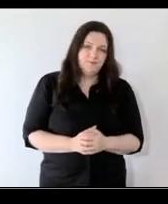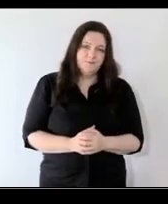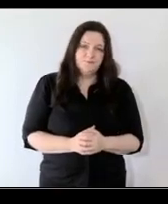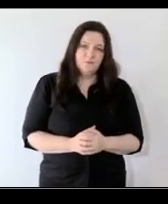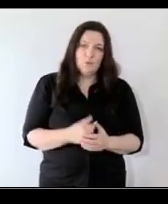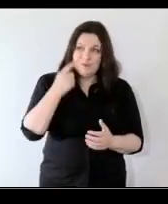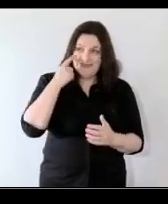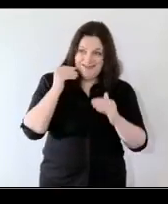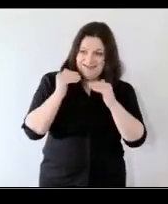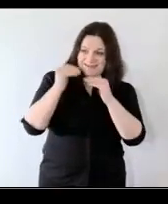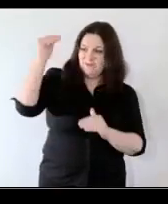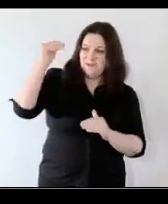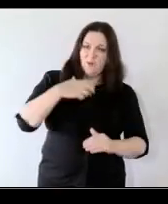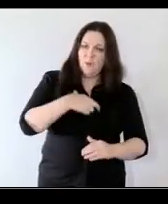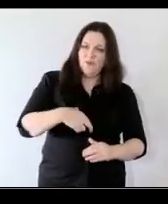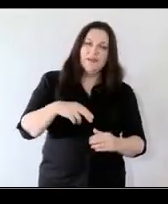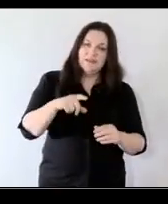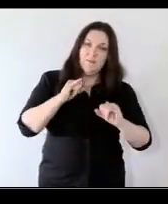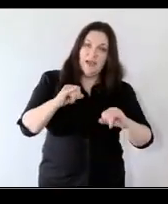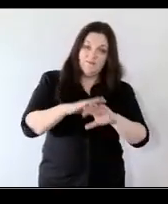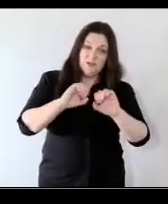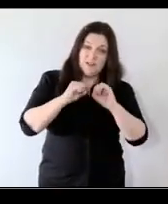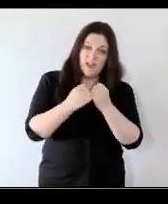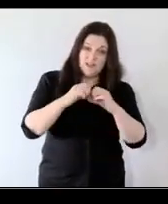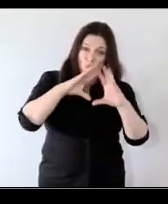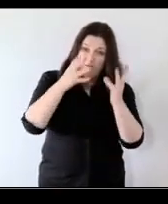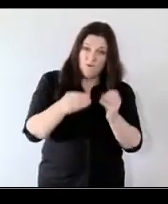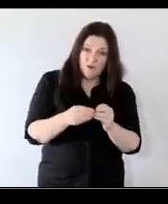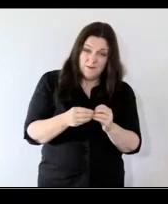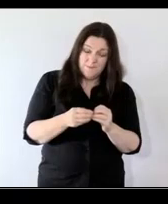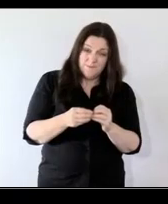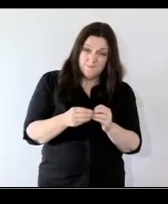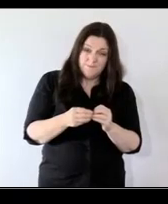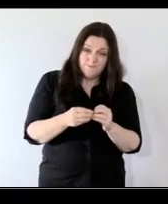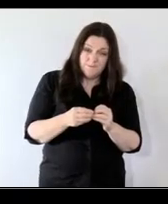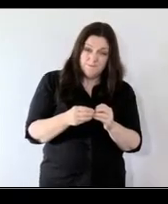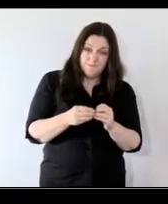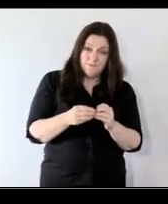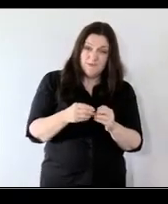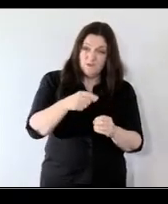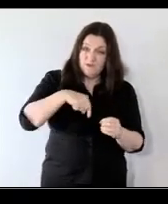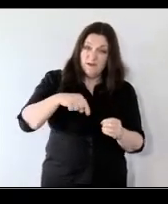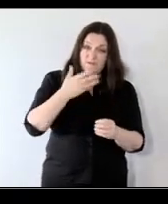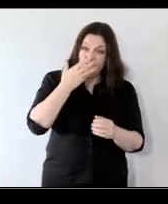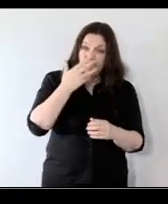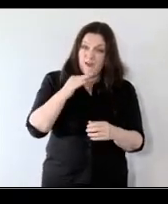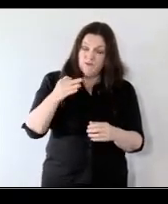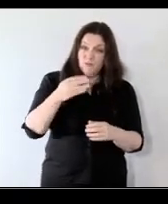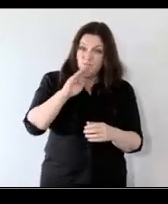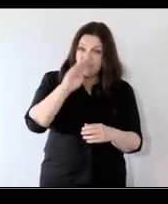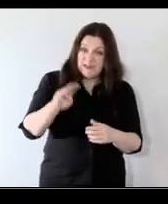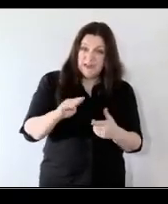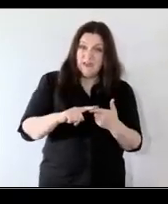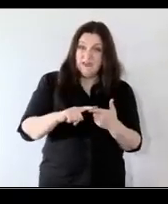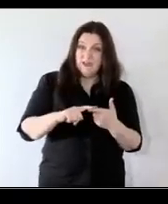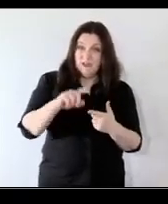differences in income and wealth is bad for society overall and that had us coming fifth after brazil china germany and